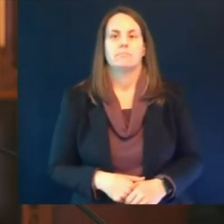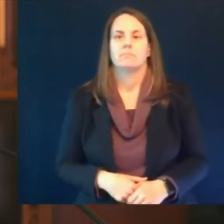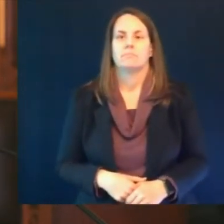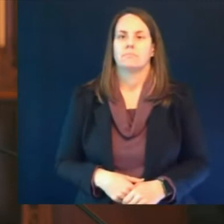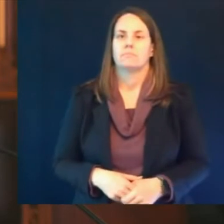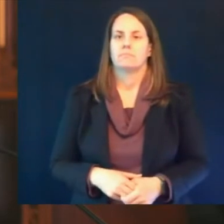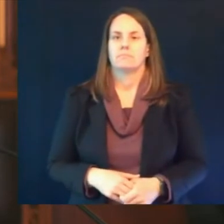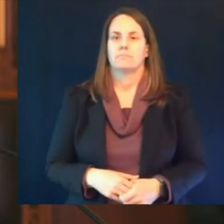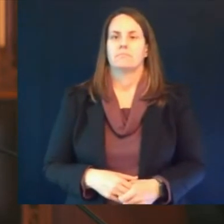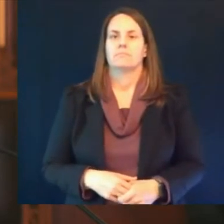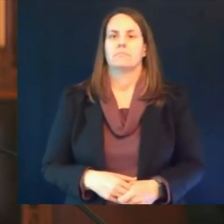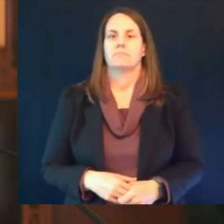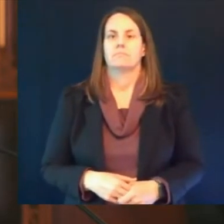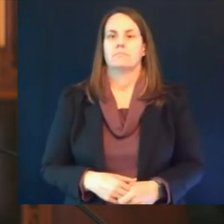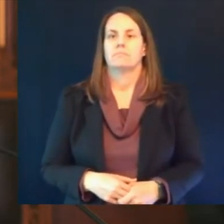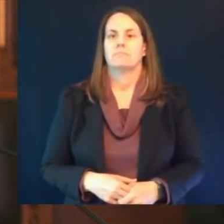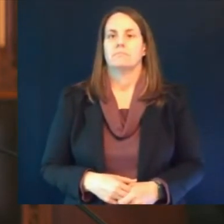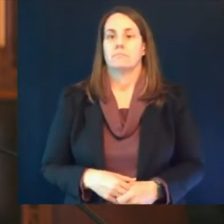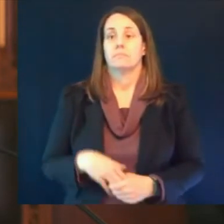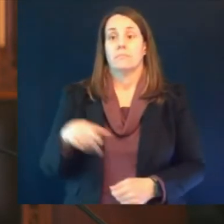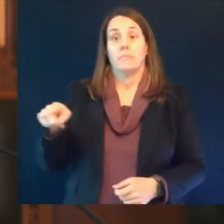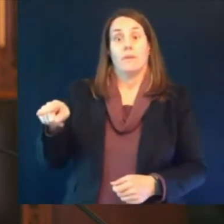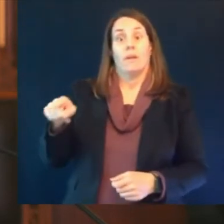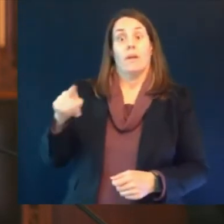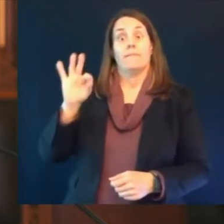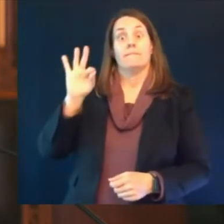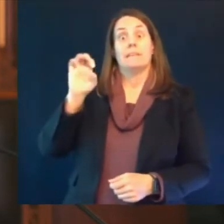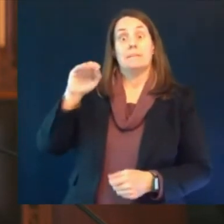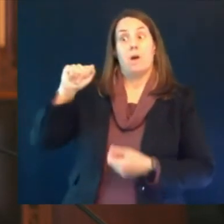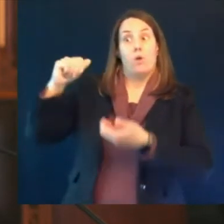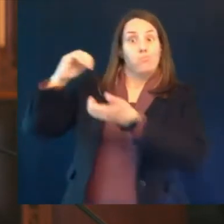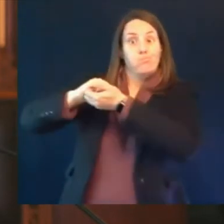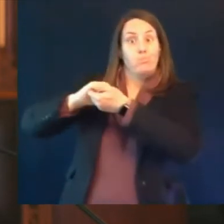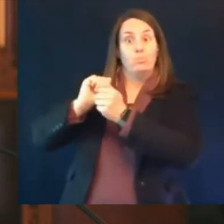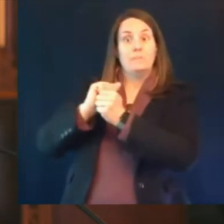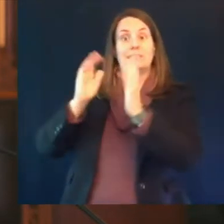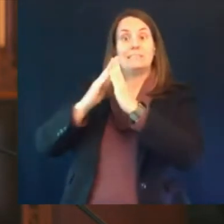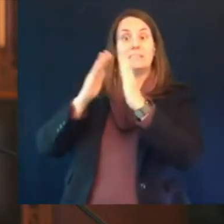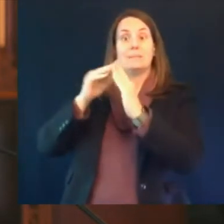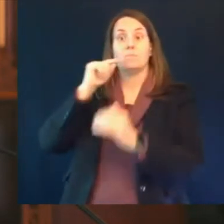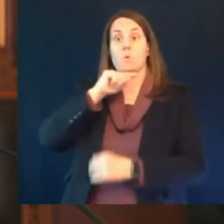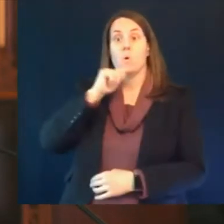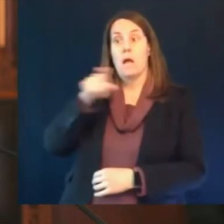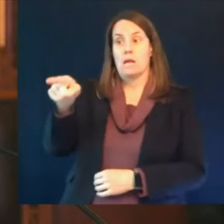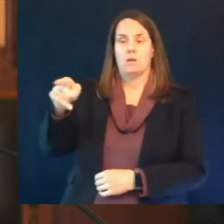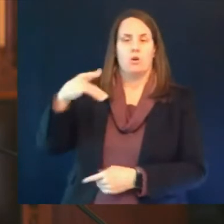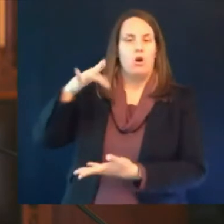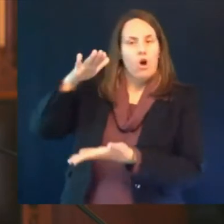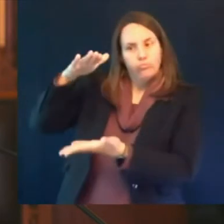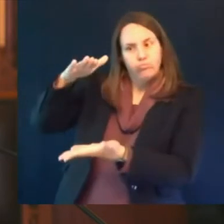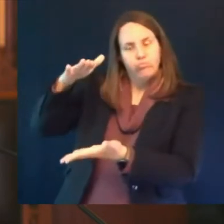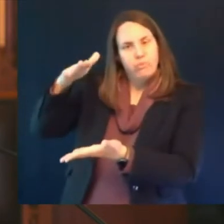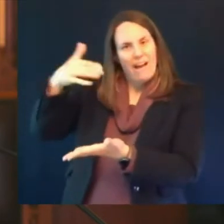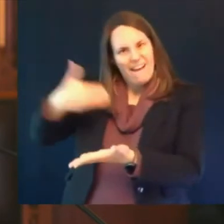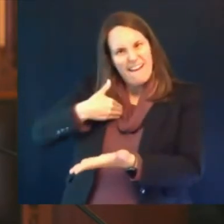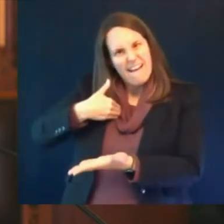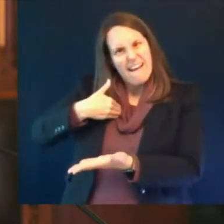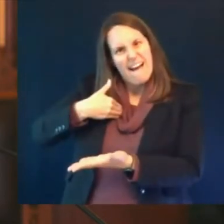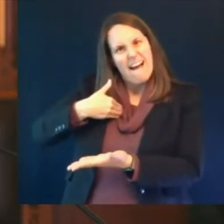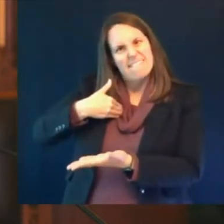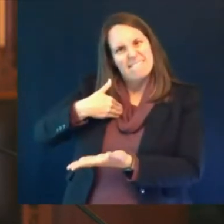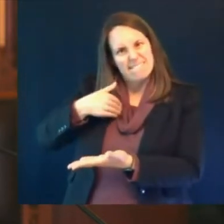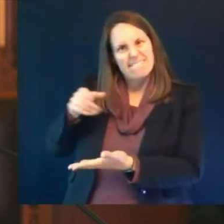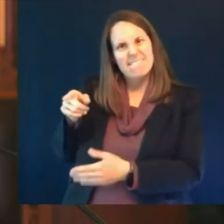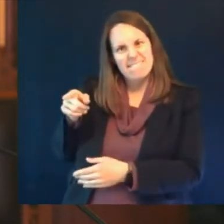of availability um and and have for some time because there's also been a lot of vaccine